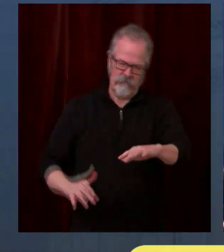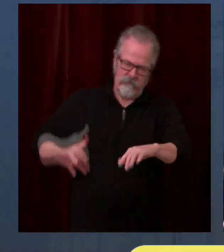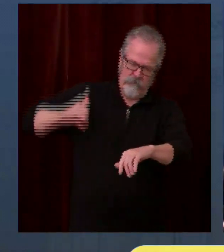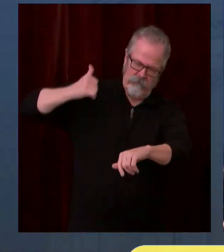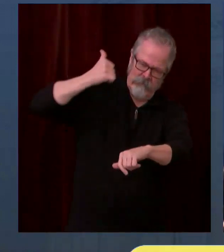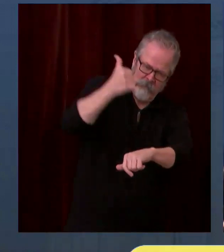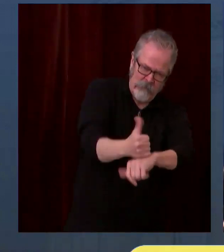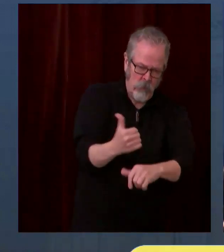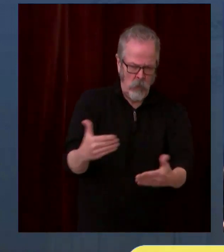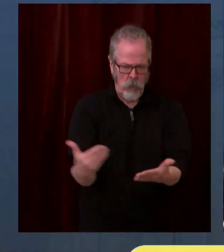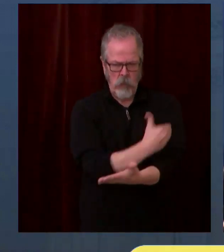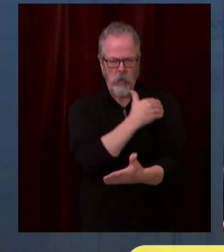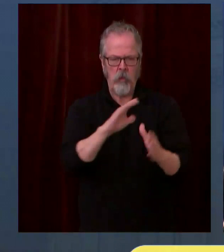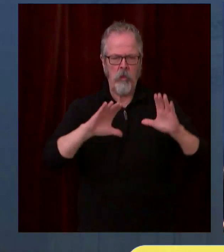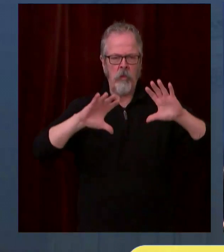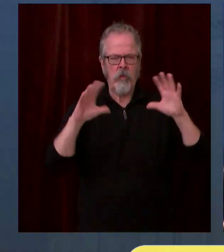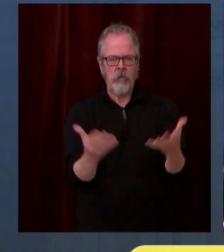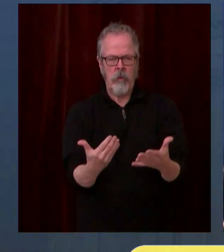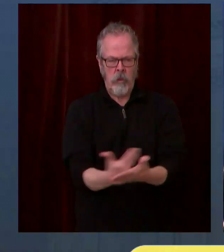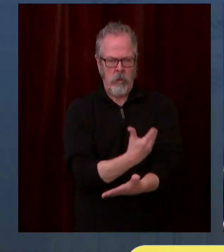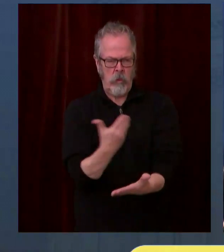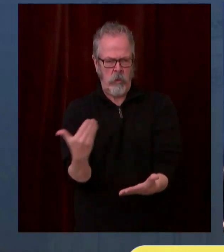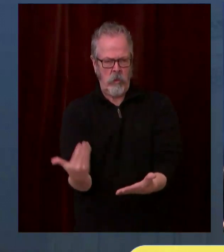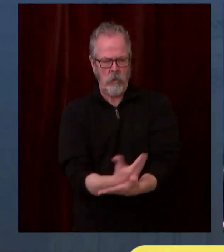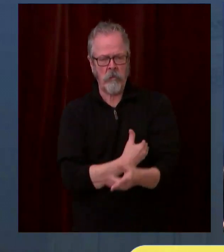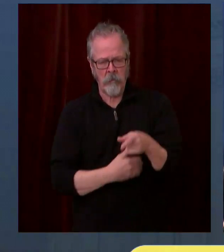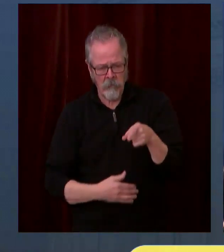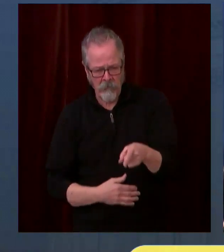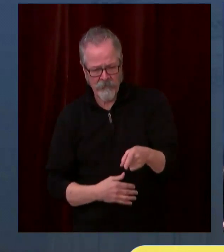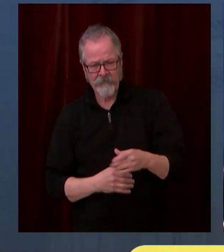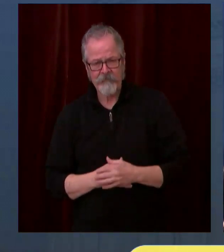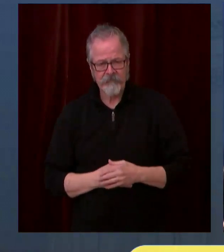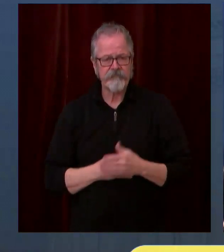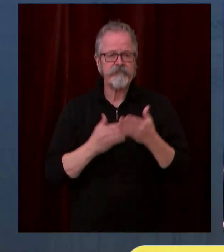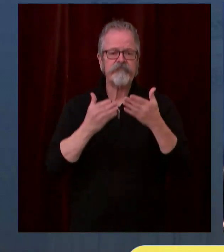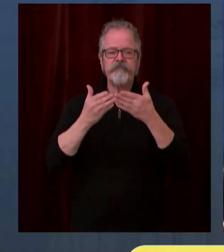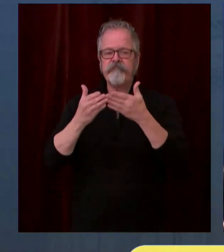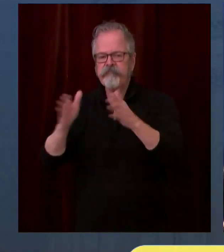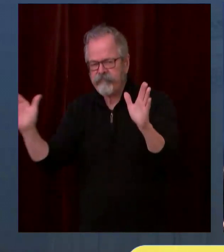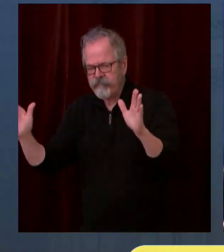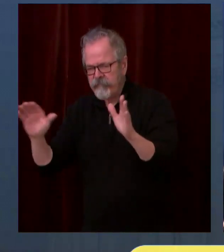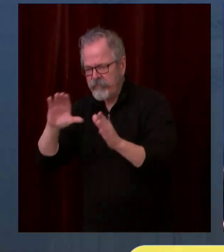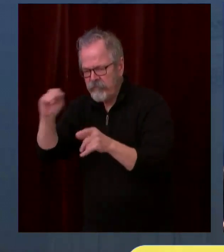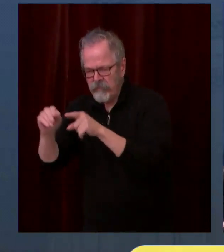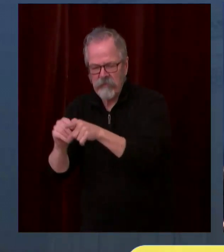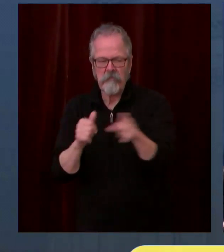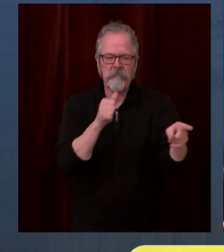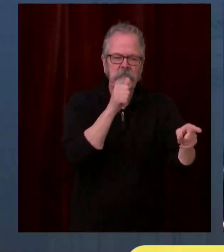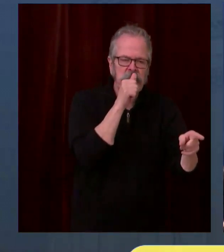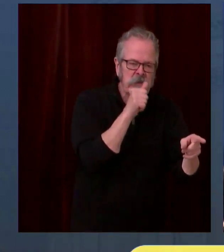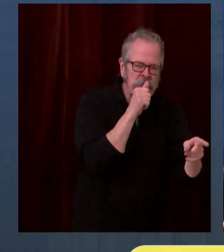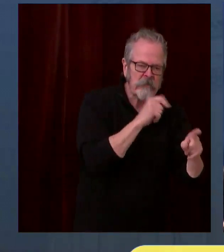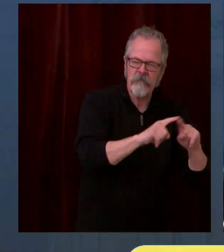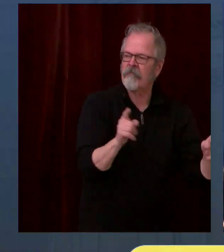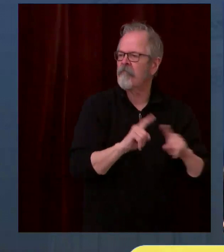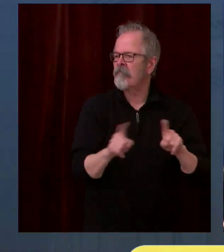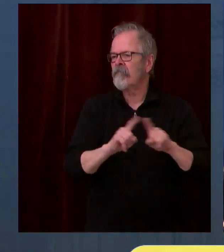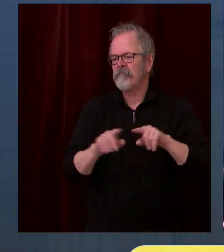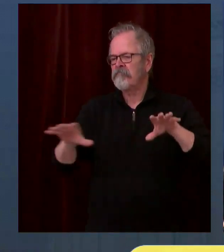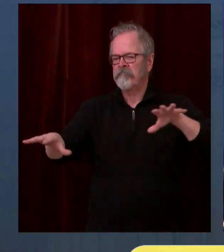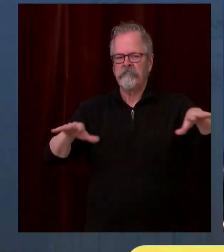COVID-19 vaccinations. We're calling this the Washington State Command and Coordination Center.